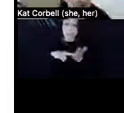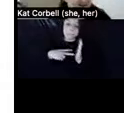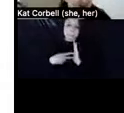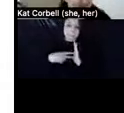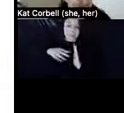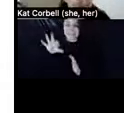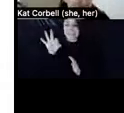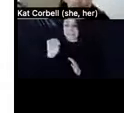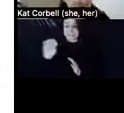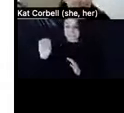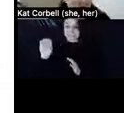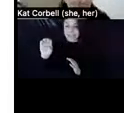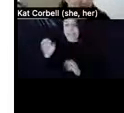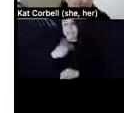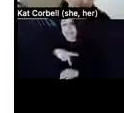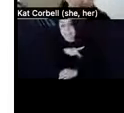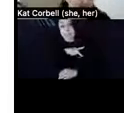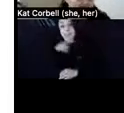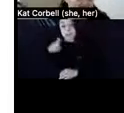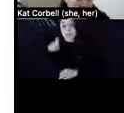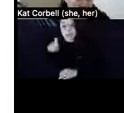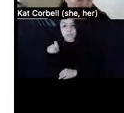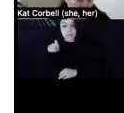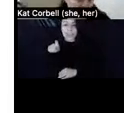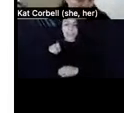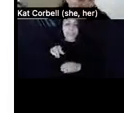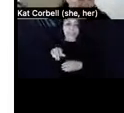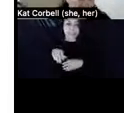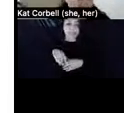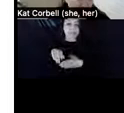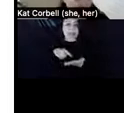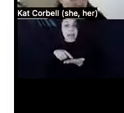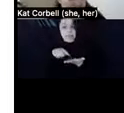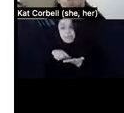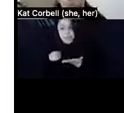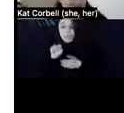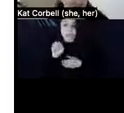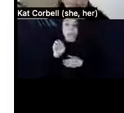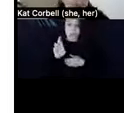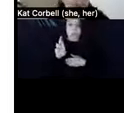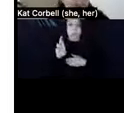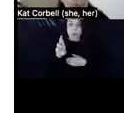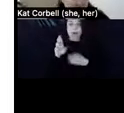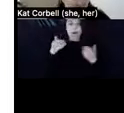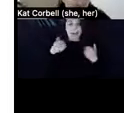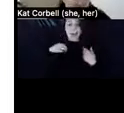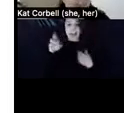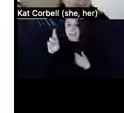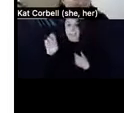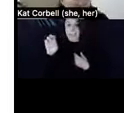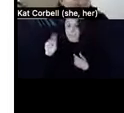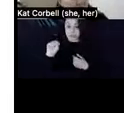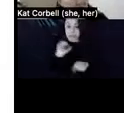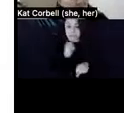personal needs allowance or a scattered site supported program, which is when the rent is set at 30% of your income